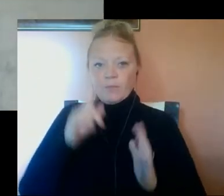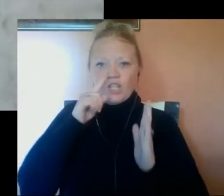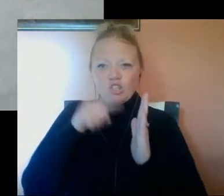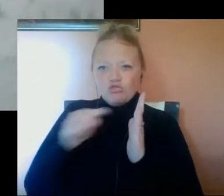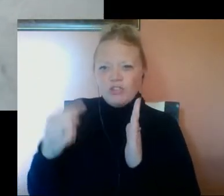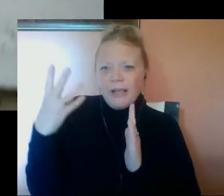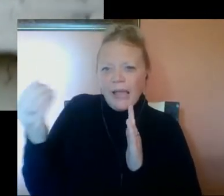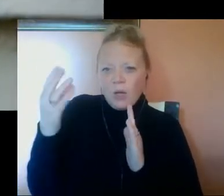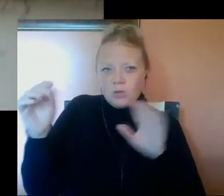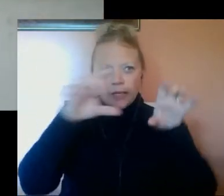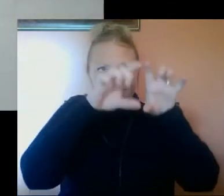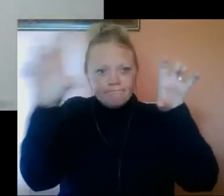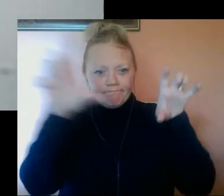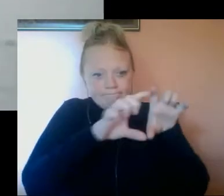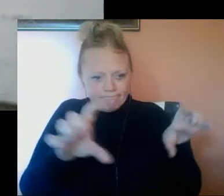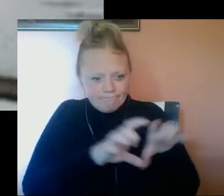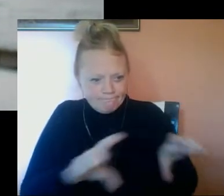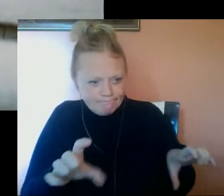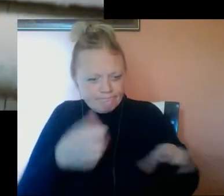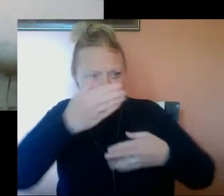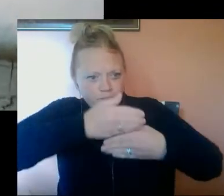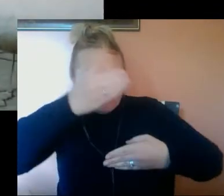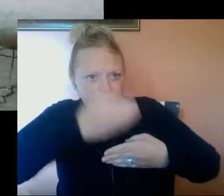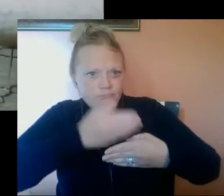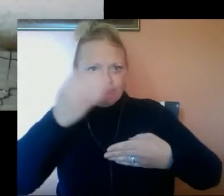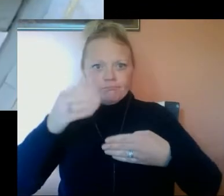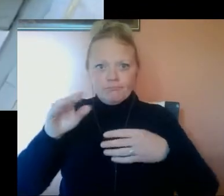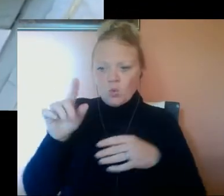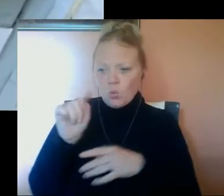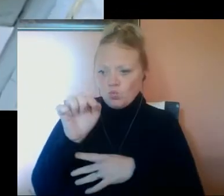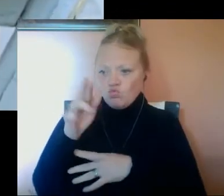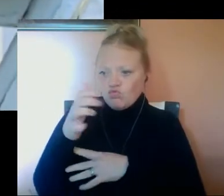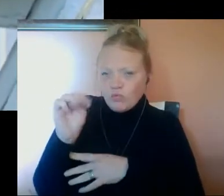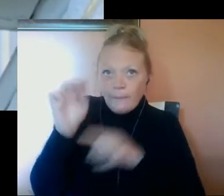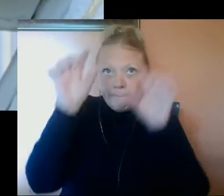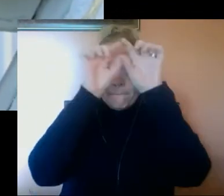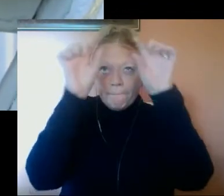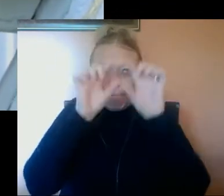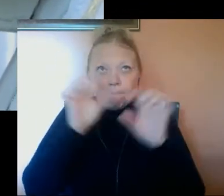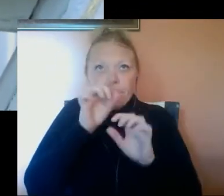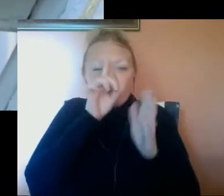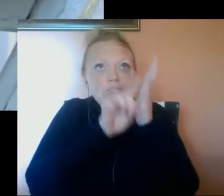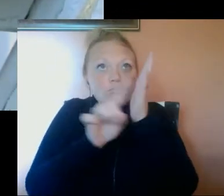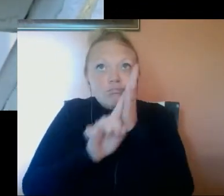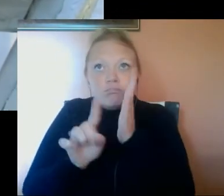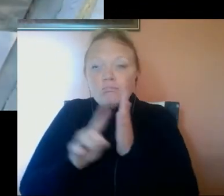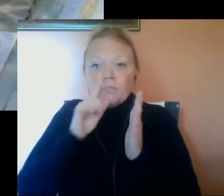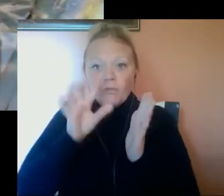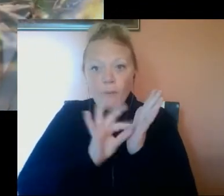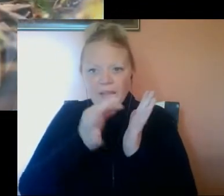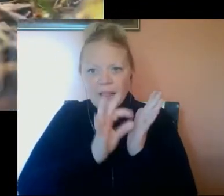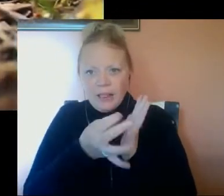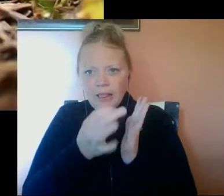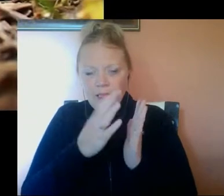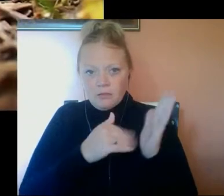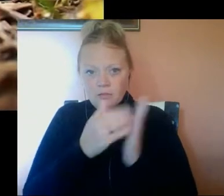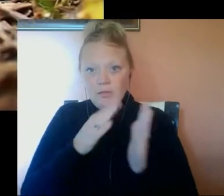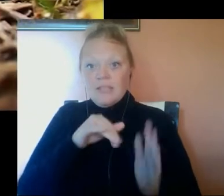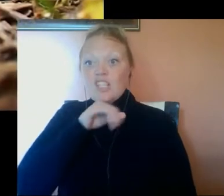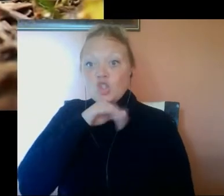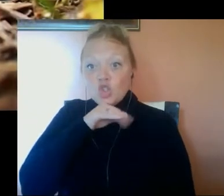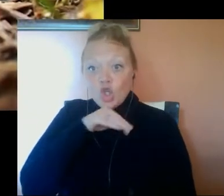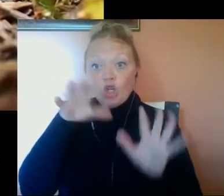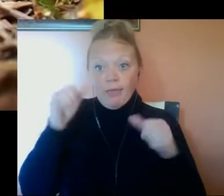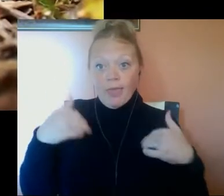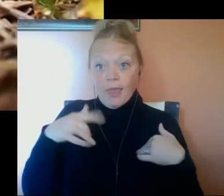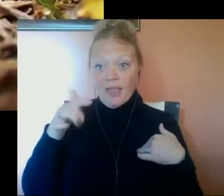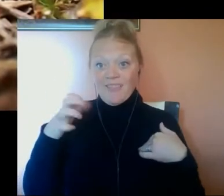Check the siding, porch, garage, trim, windows, and doors outside your home for peeling paint. Dirt can have lead